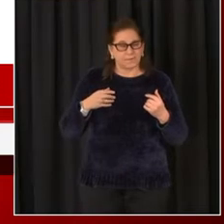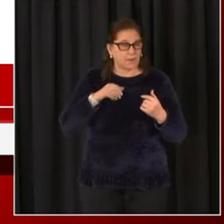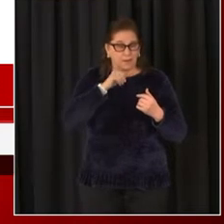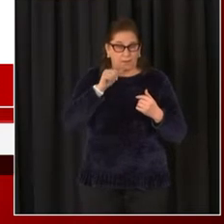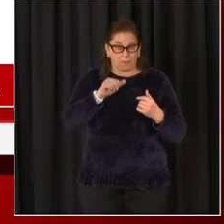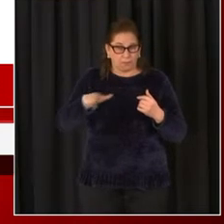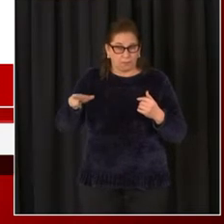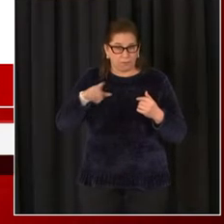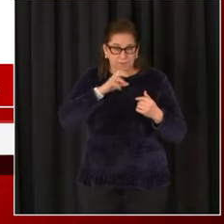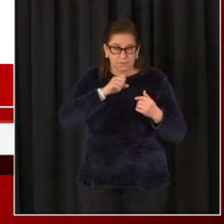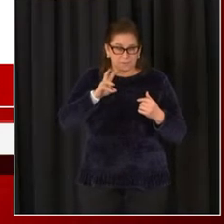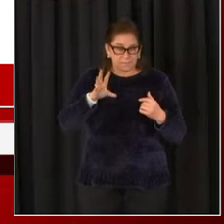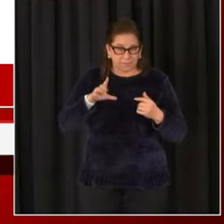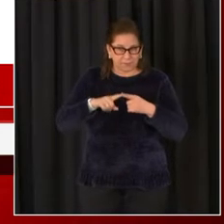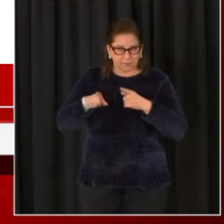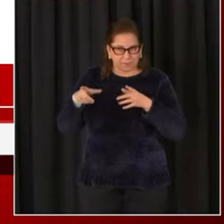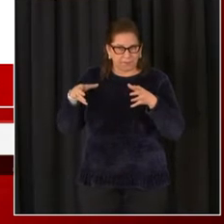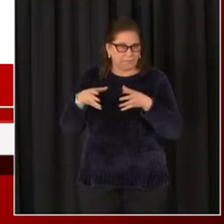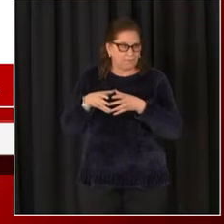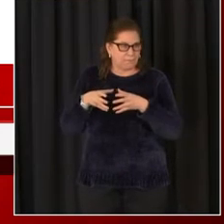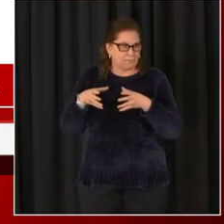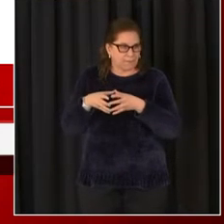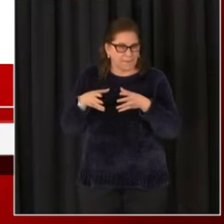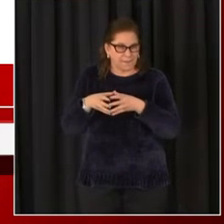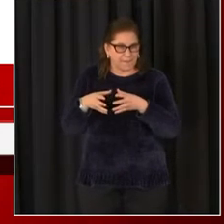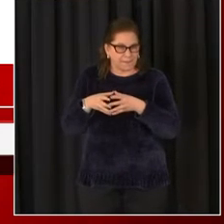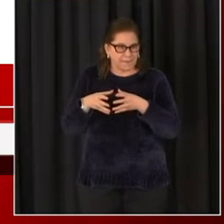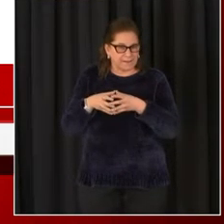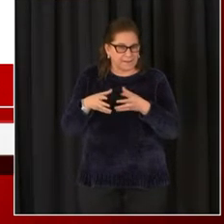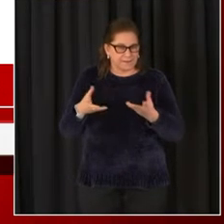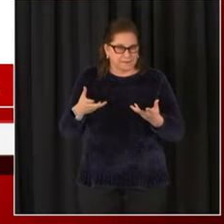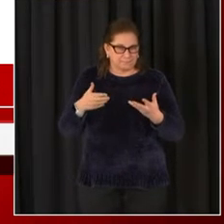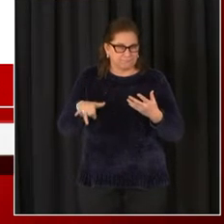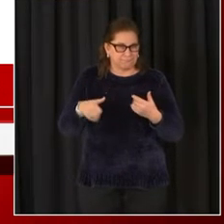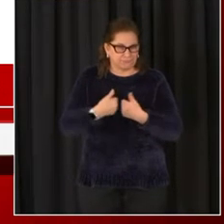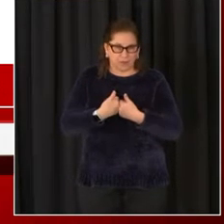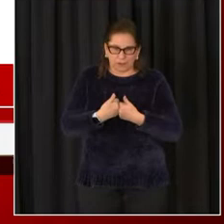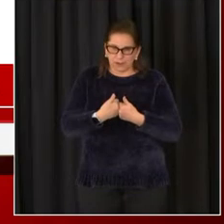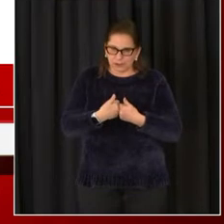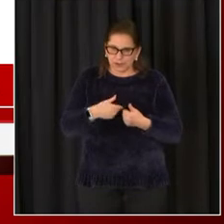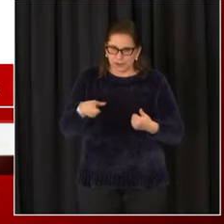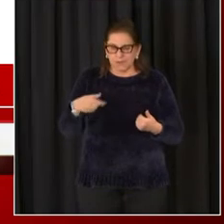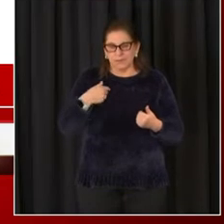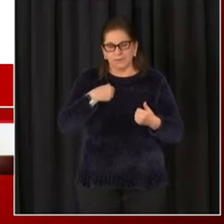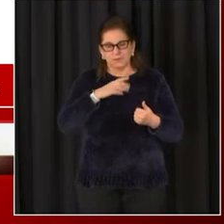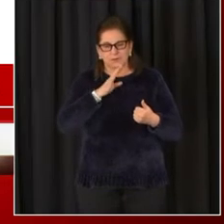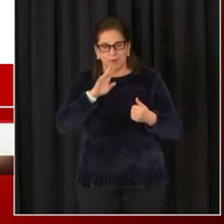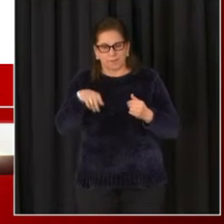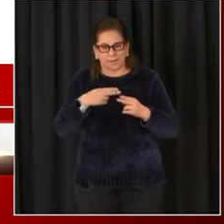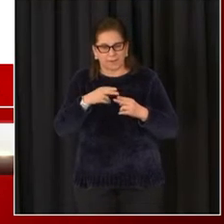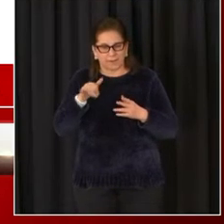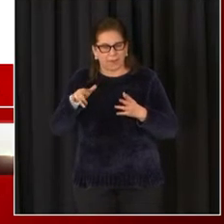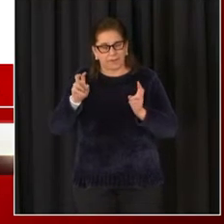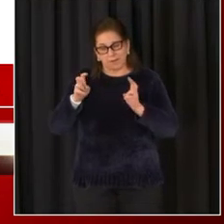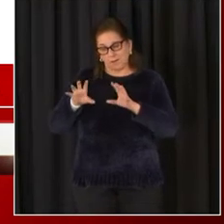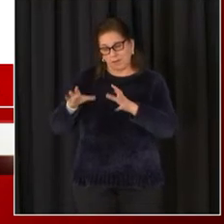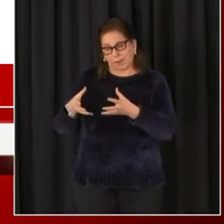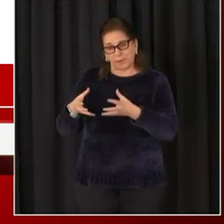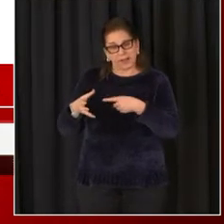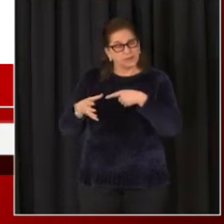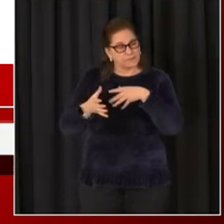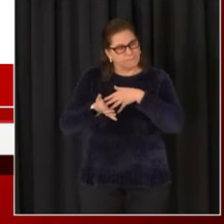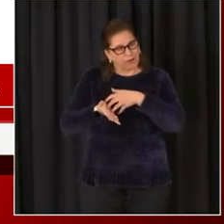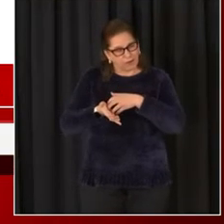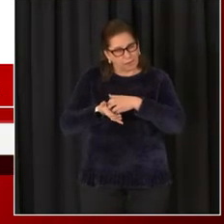65, but they may have other unique needs and challenges. And we talked often about that vulnerable population here when we were